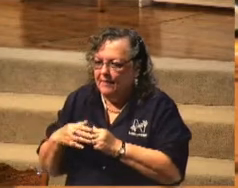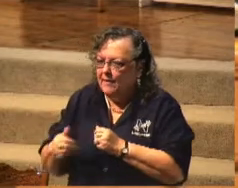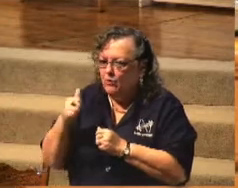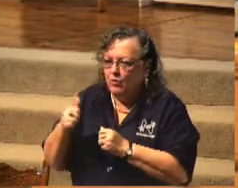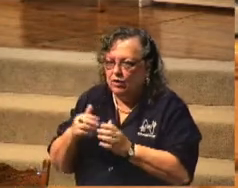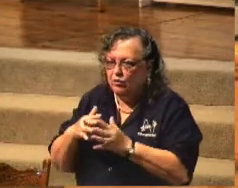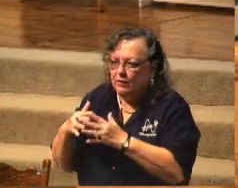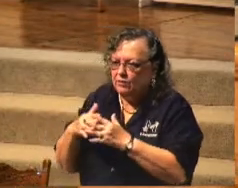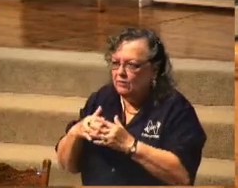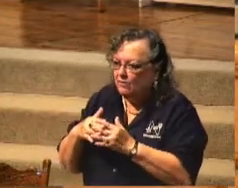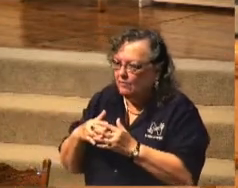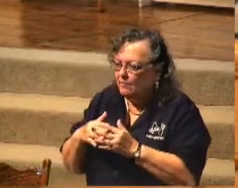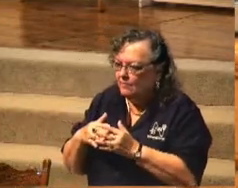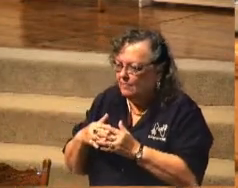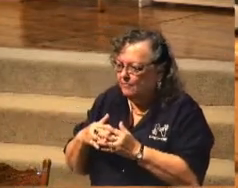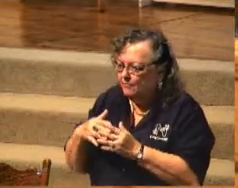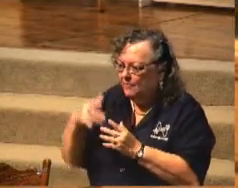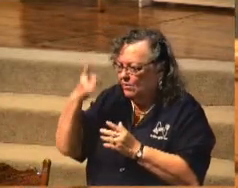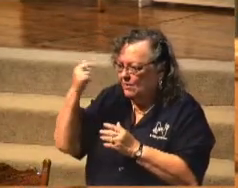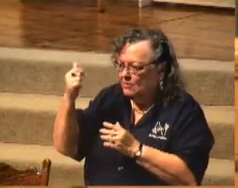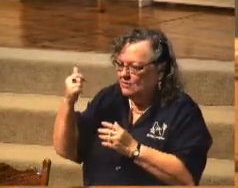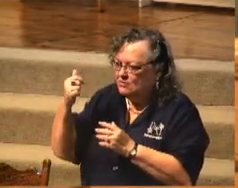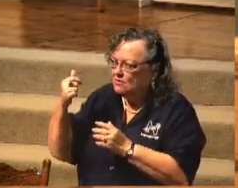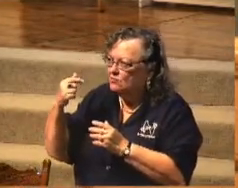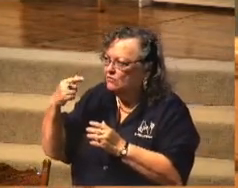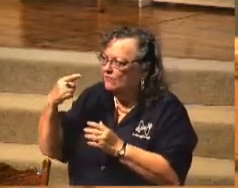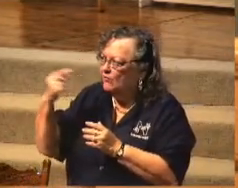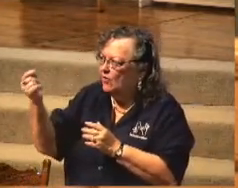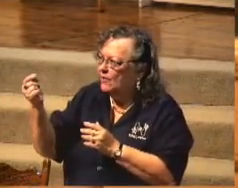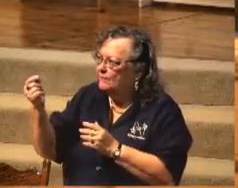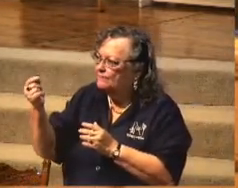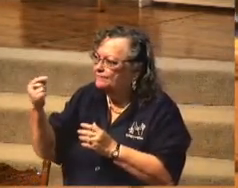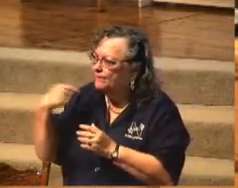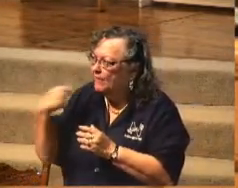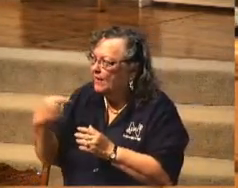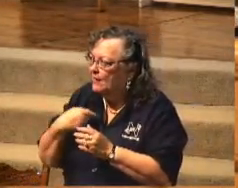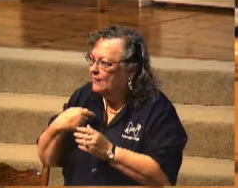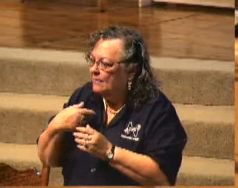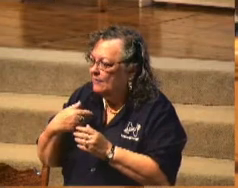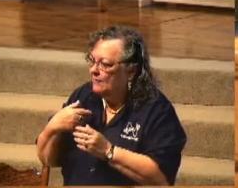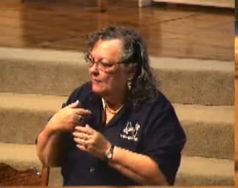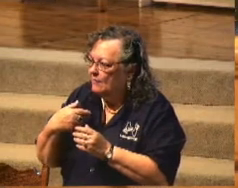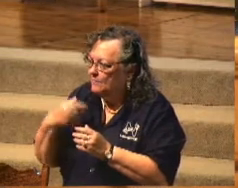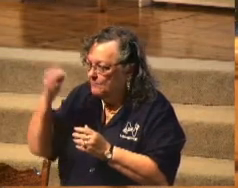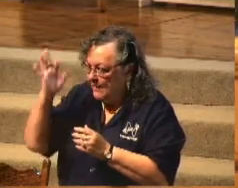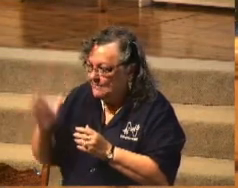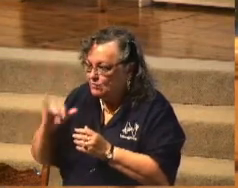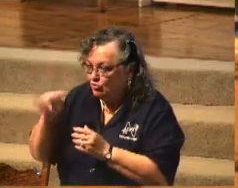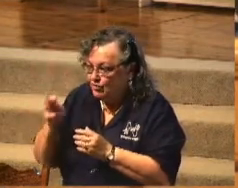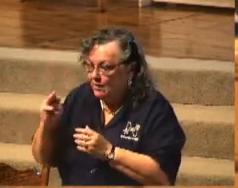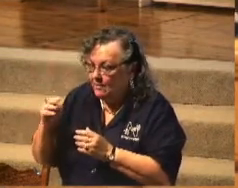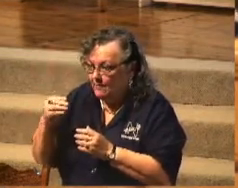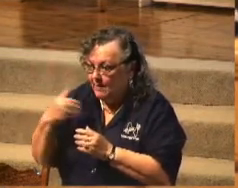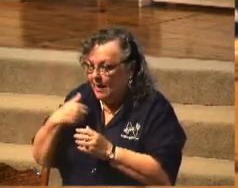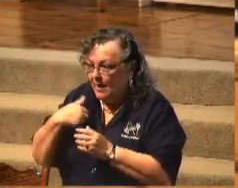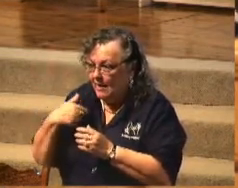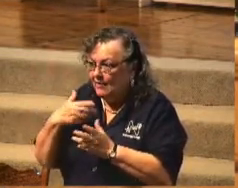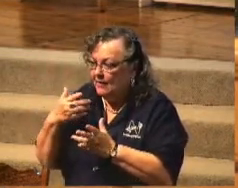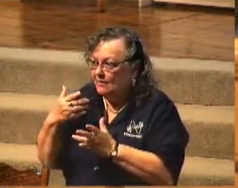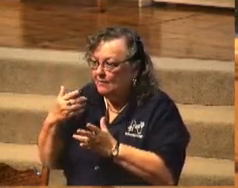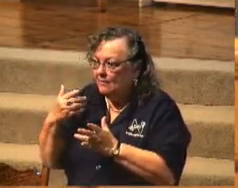His people won't agree to it yet because it's too far out. Had the privilege, Pastor Jim and I and others at the Direct